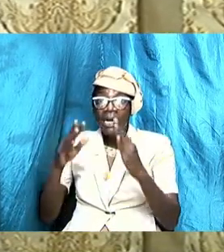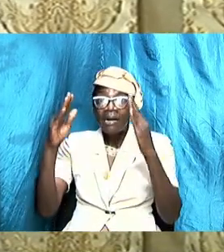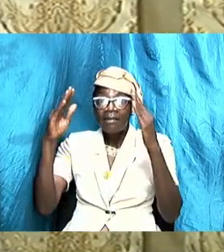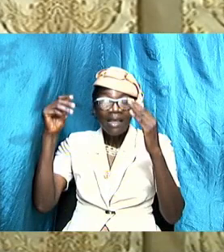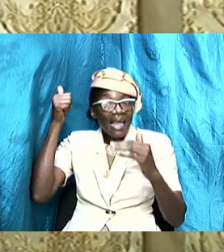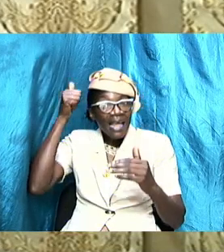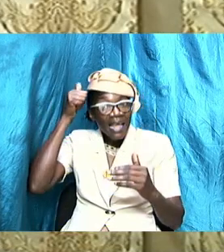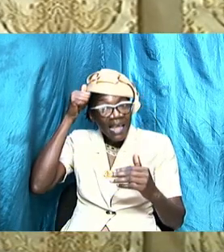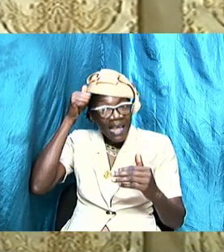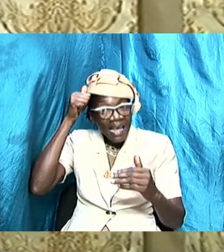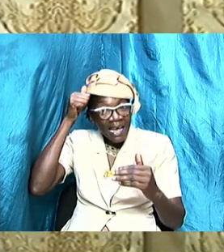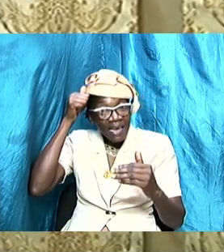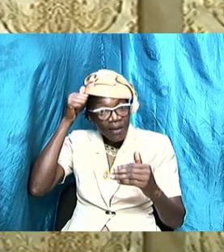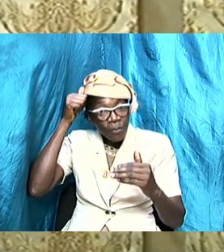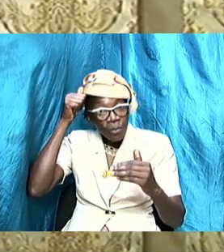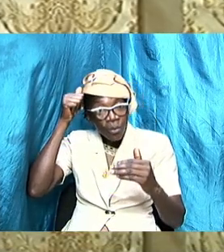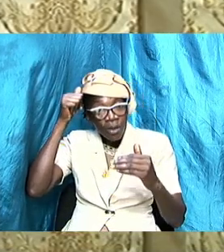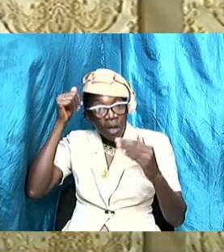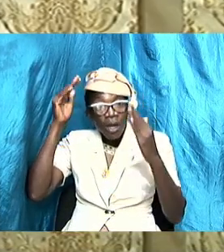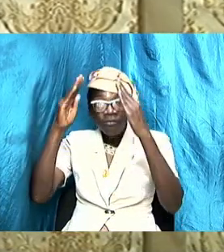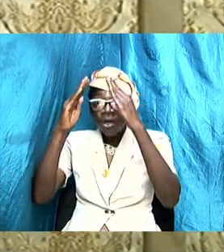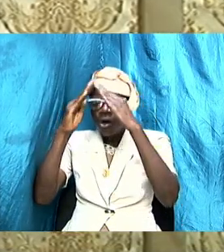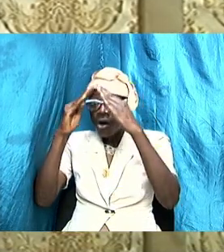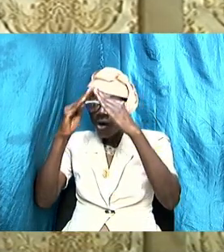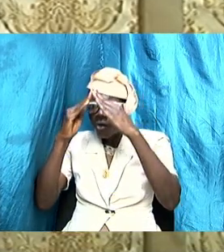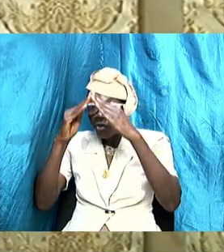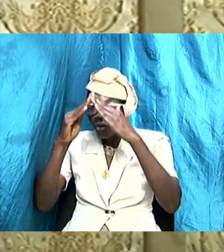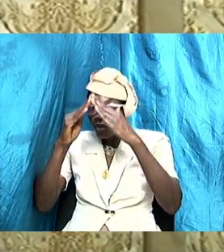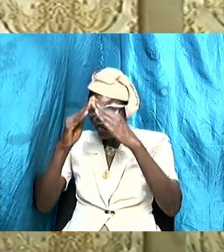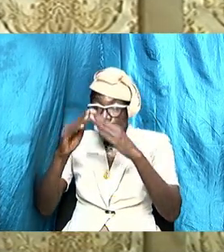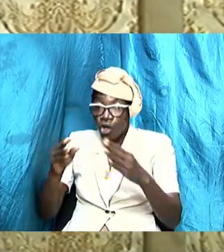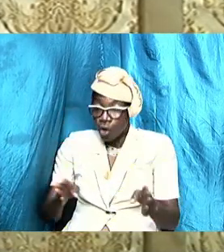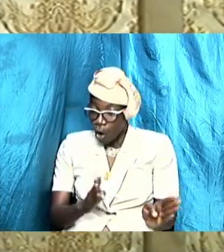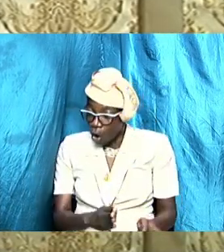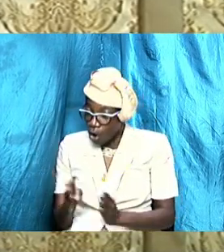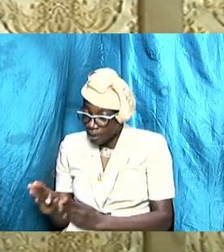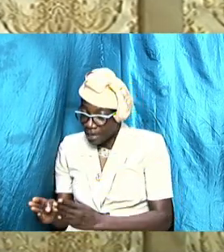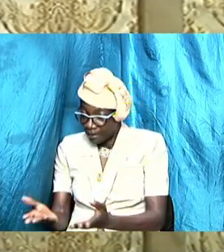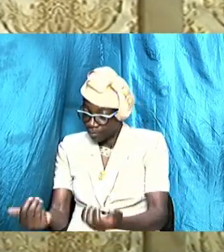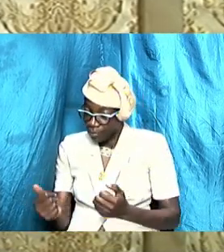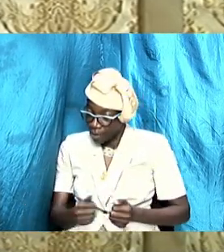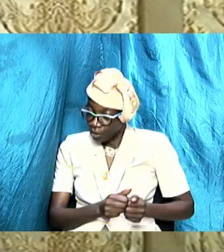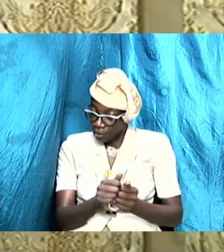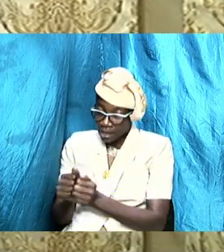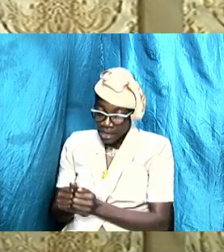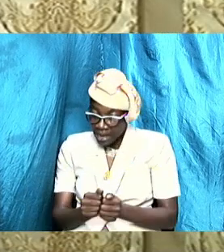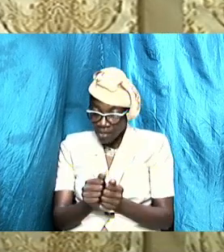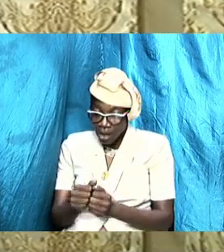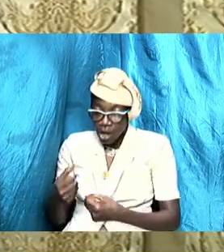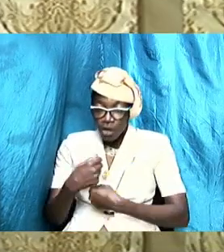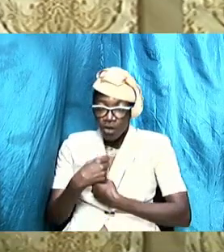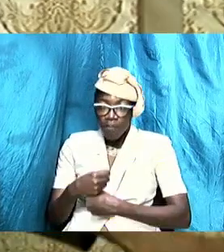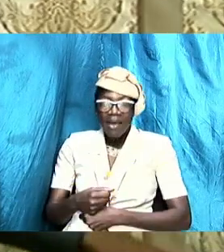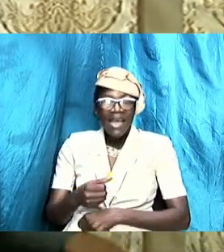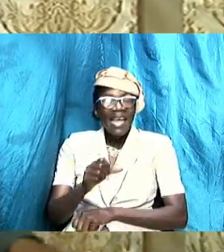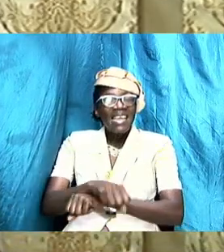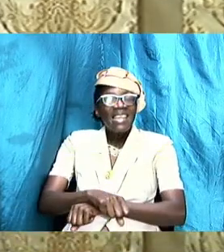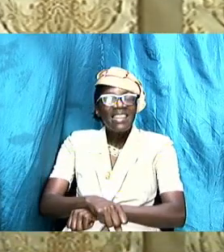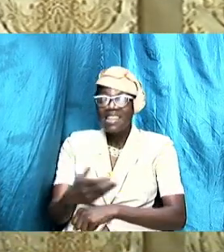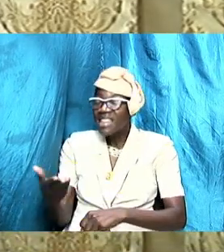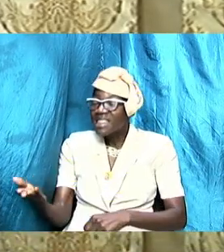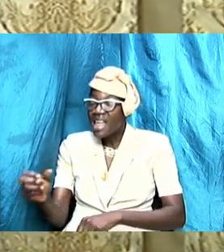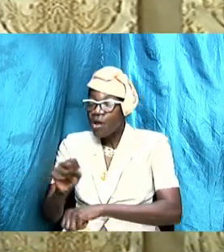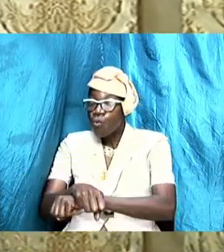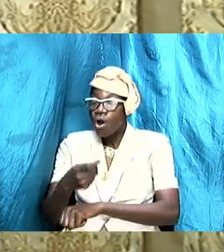organize and to bring it together and to work a strategy to make the thing work for the benefit of all